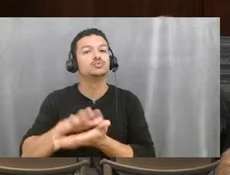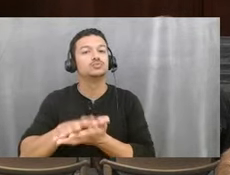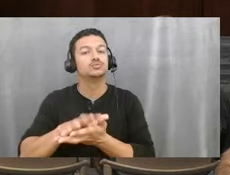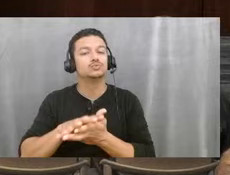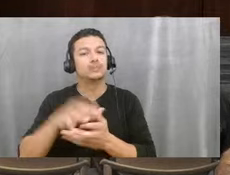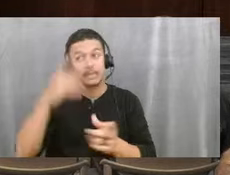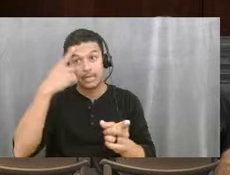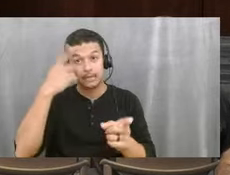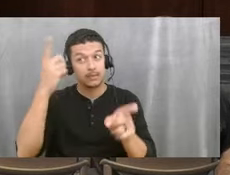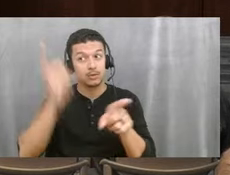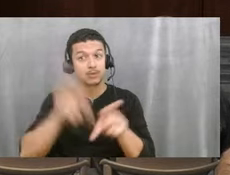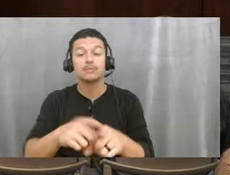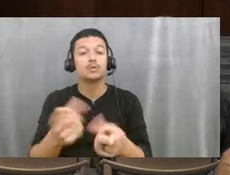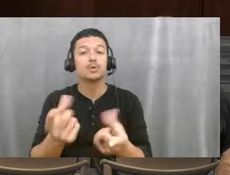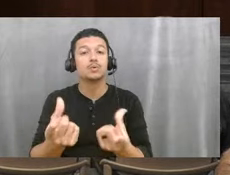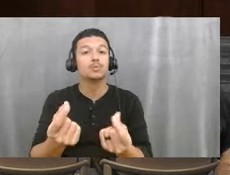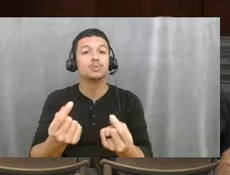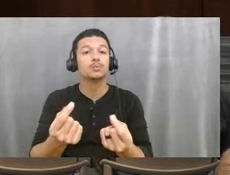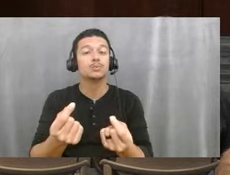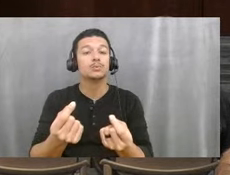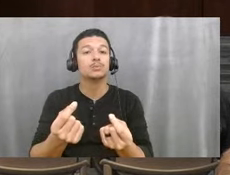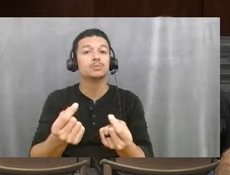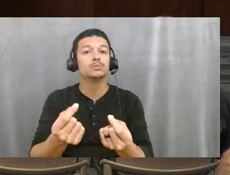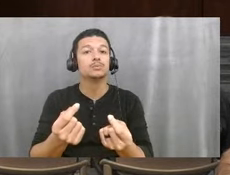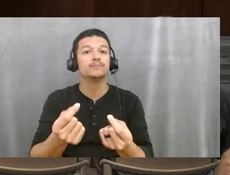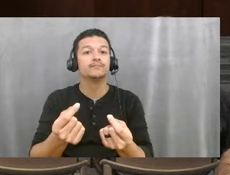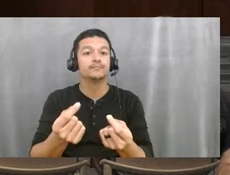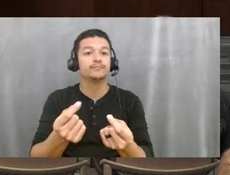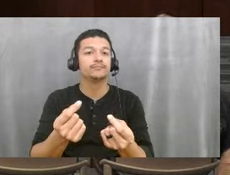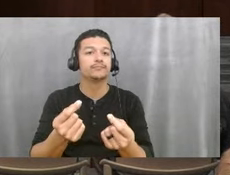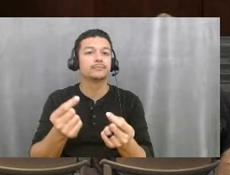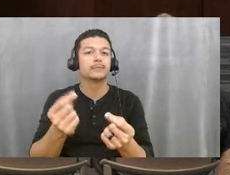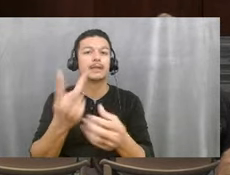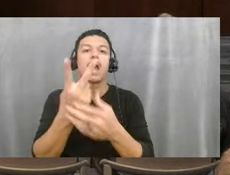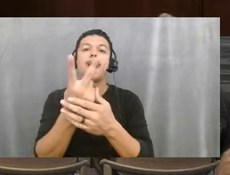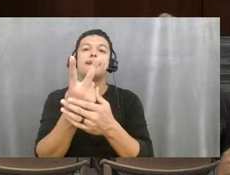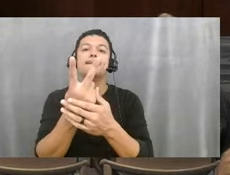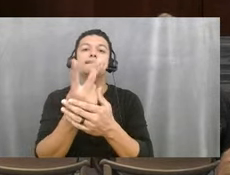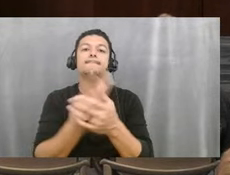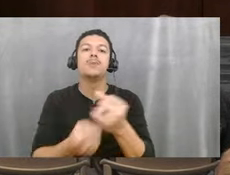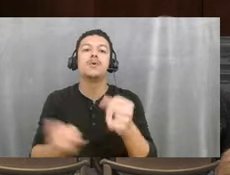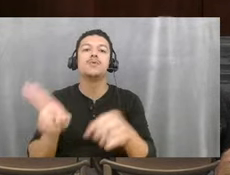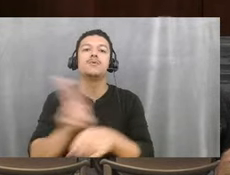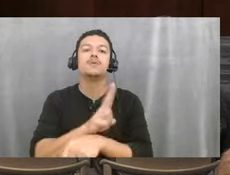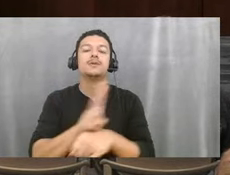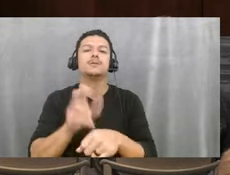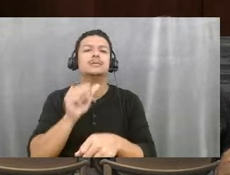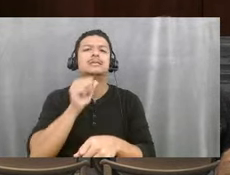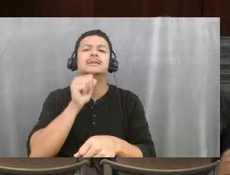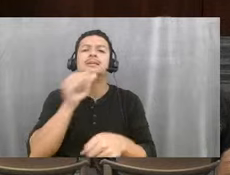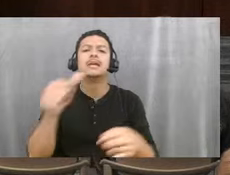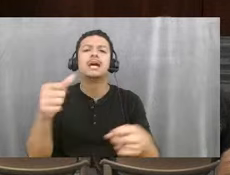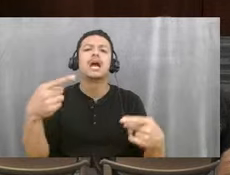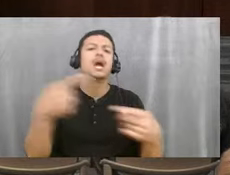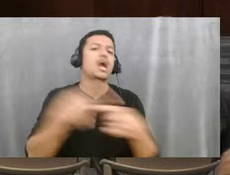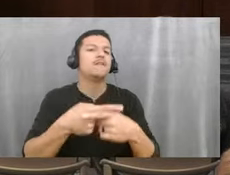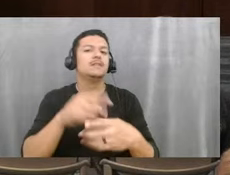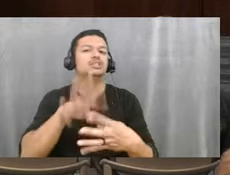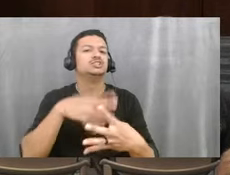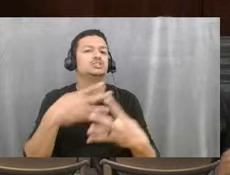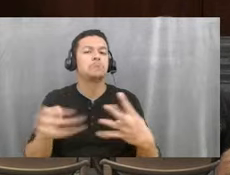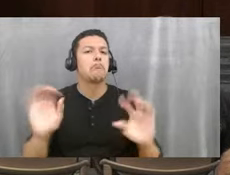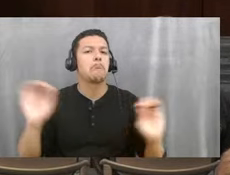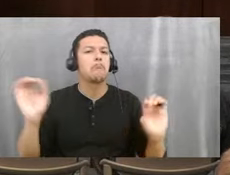co-use. It's not a conflict with the schedule. The church will be